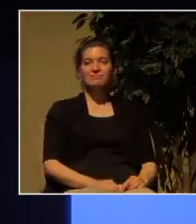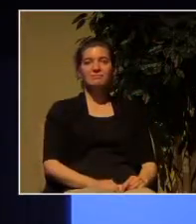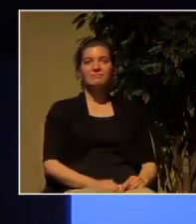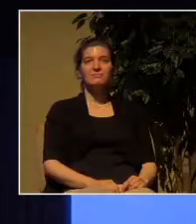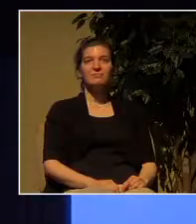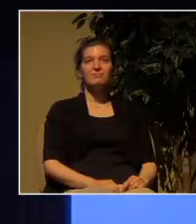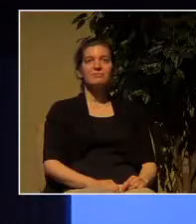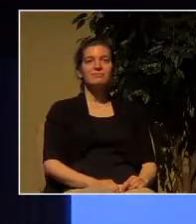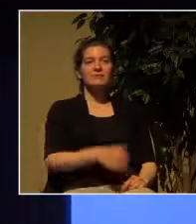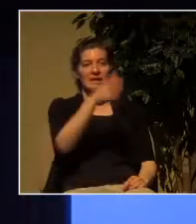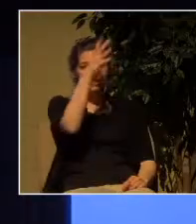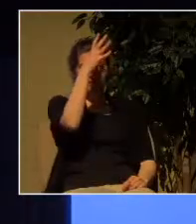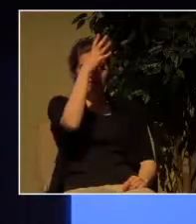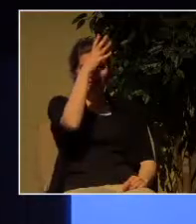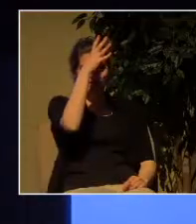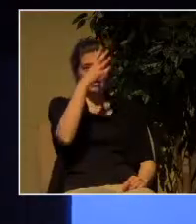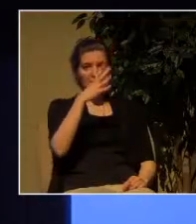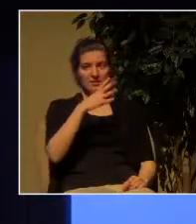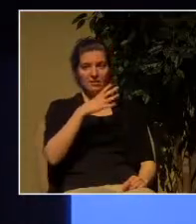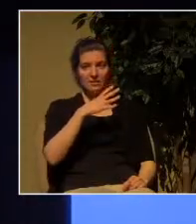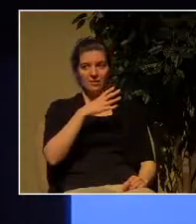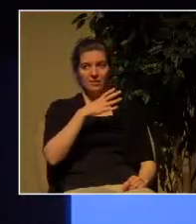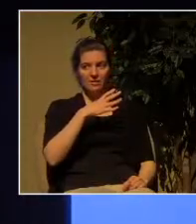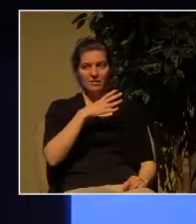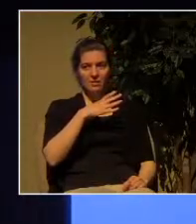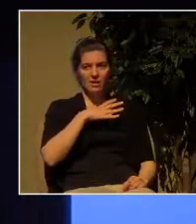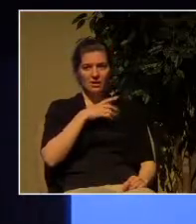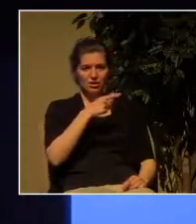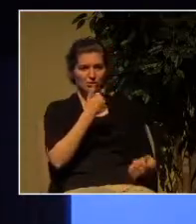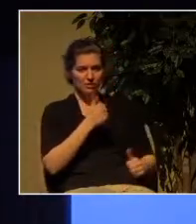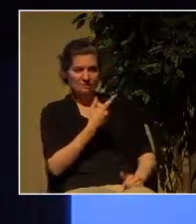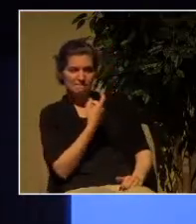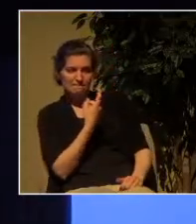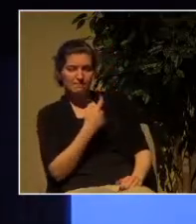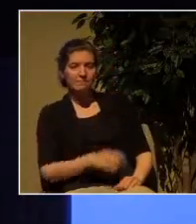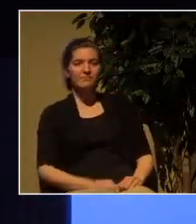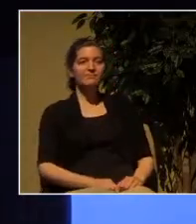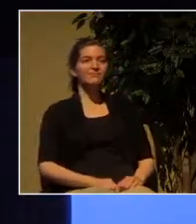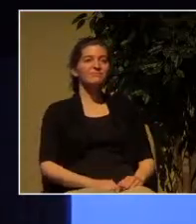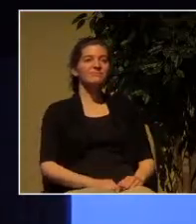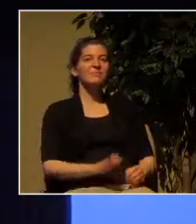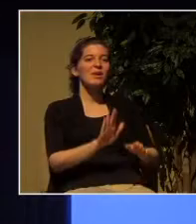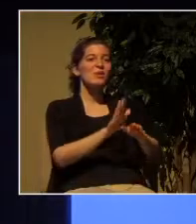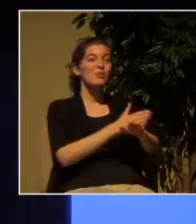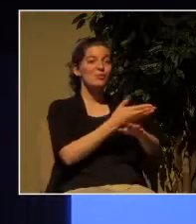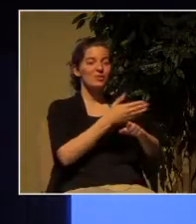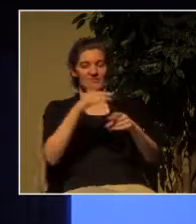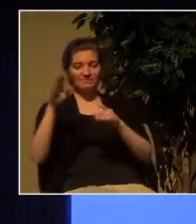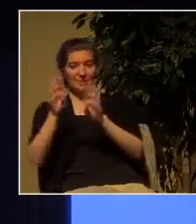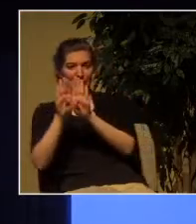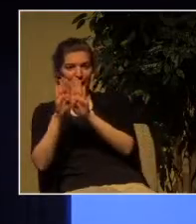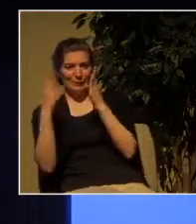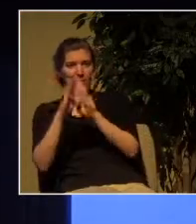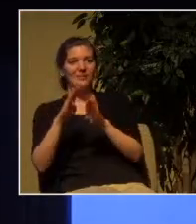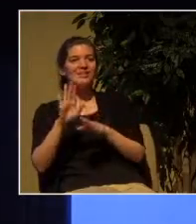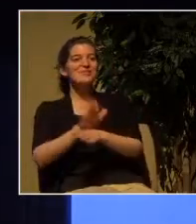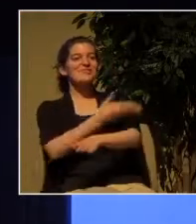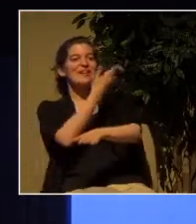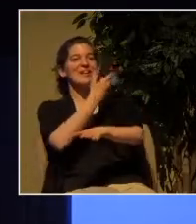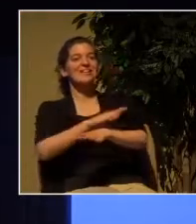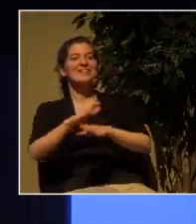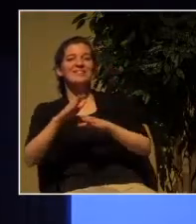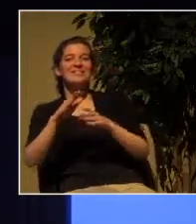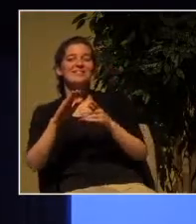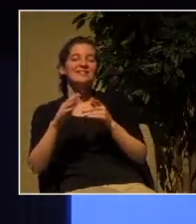entice him in I like this little choir doing their little evangelism in front of the narrow gate here you have your drinking